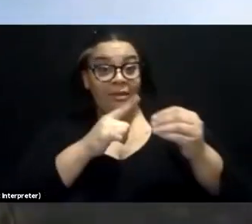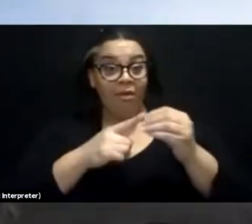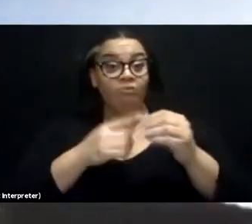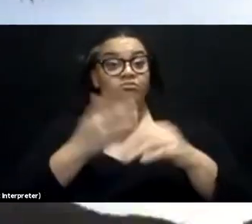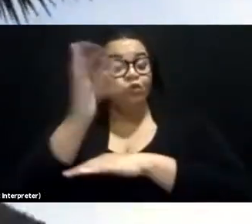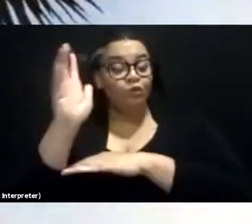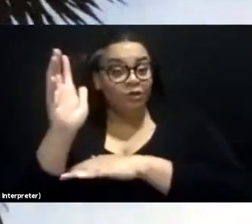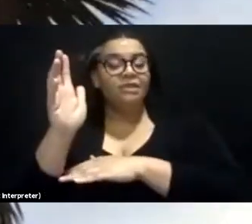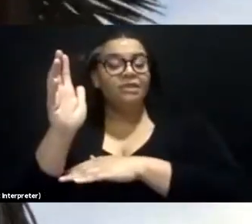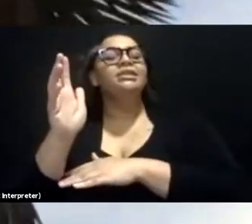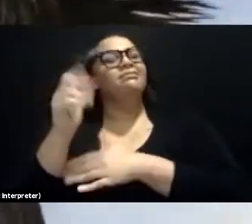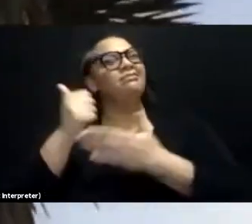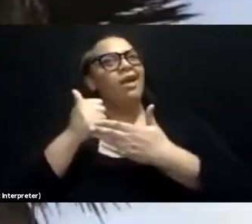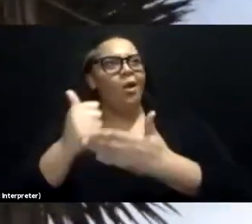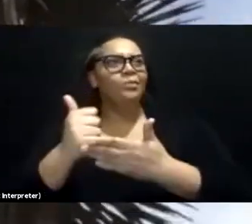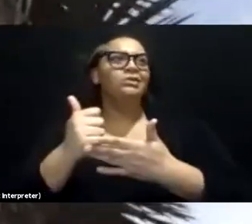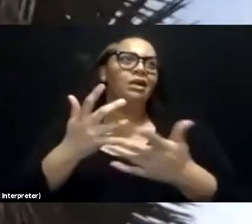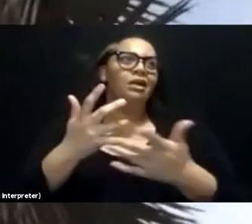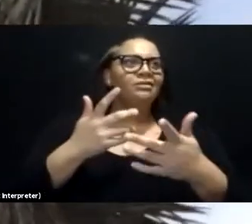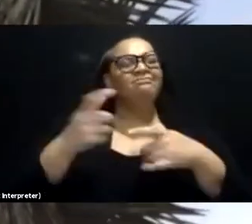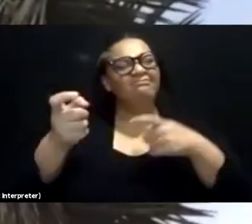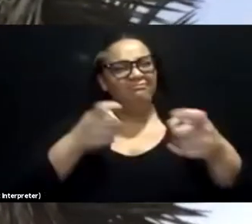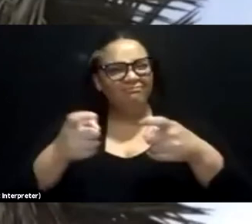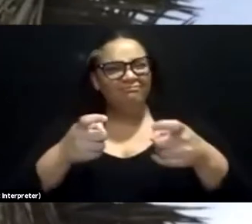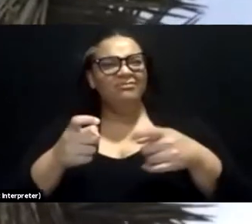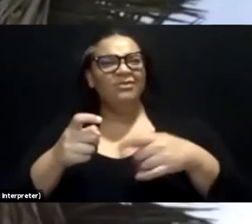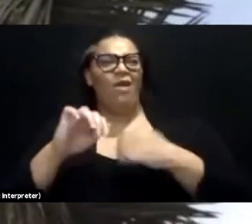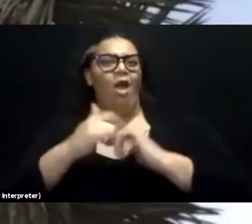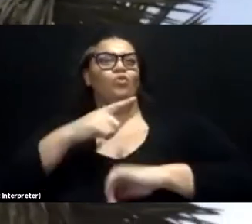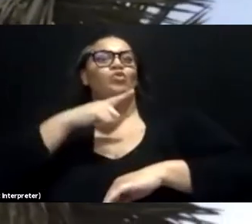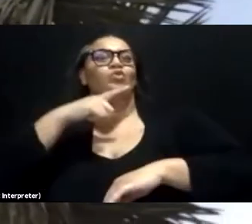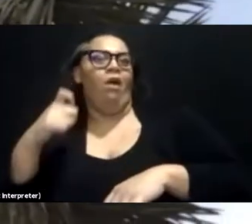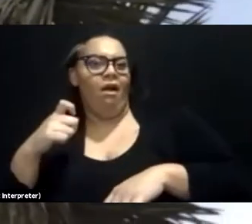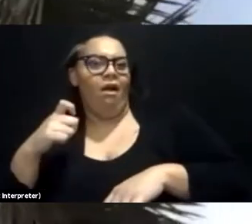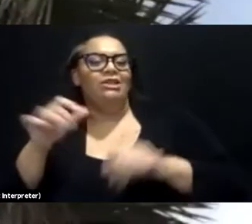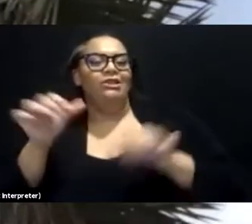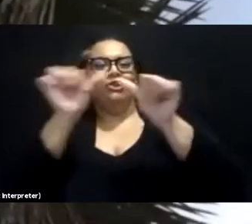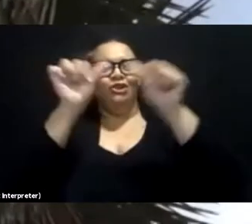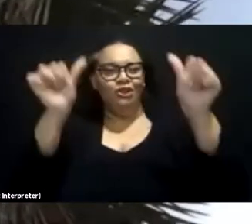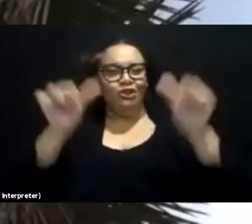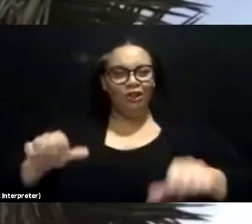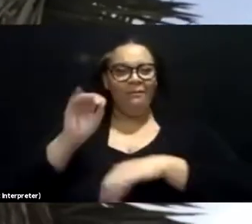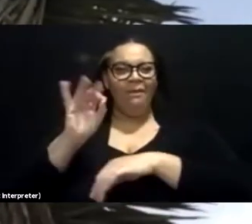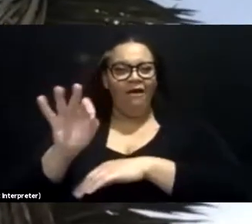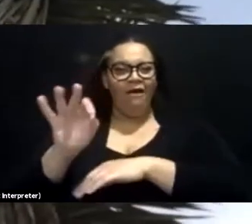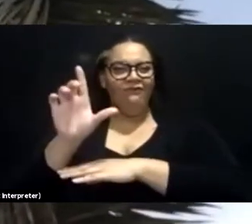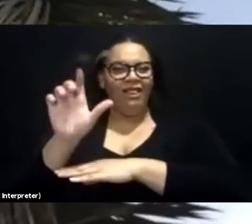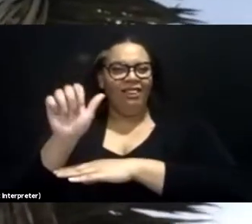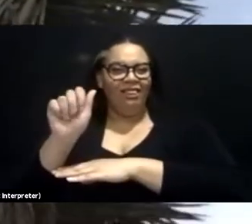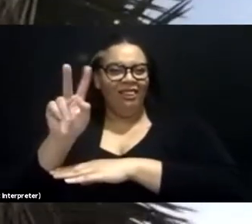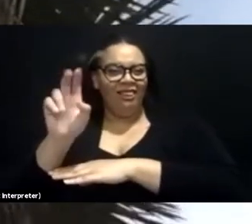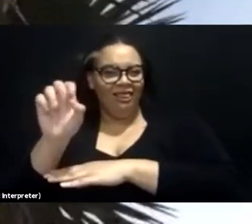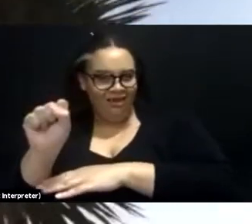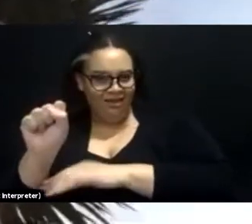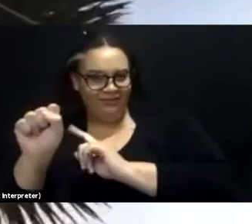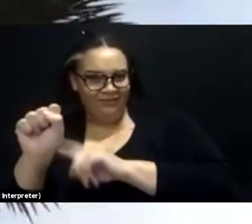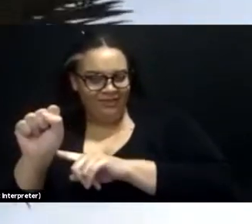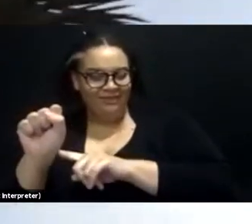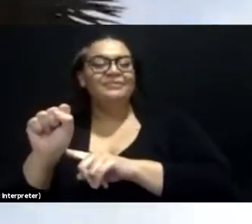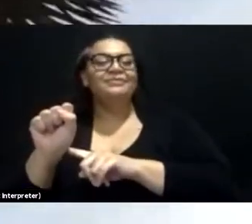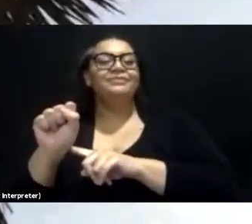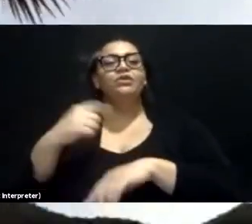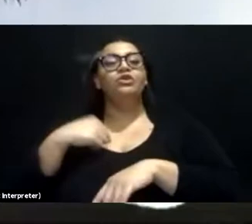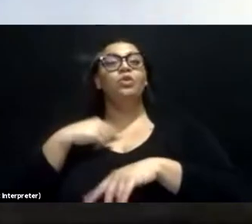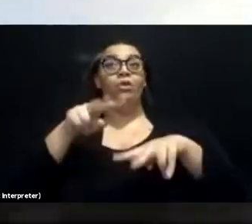cope with how dry it is here is the shape of their leaves. So I'm looking up at this Joshua